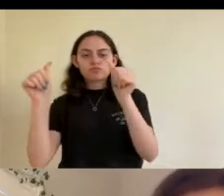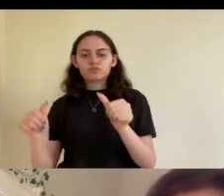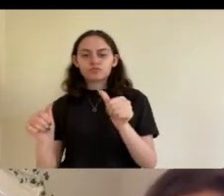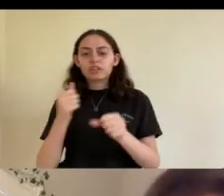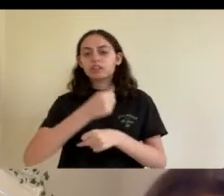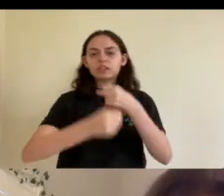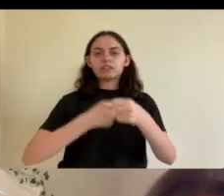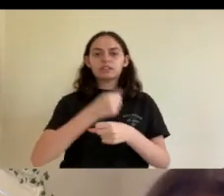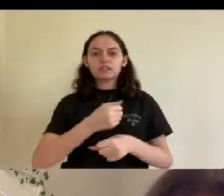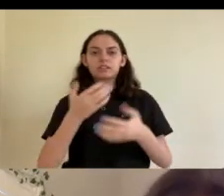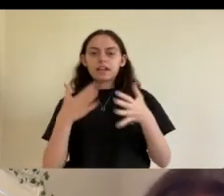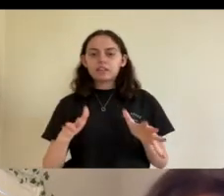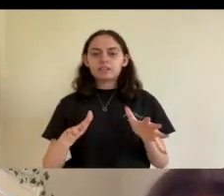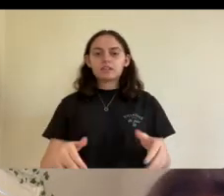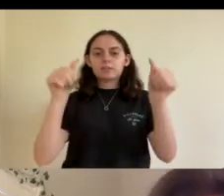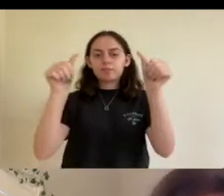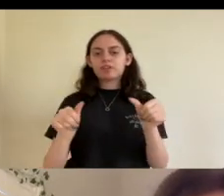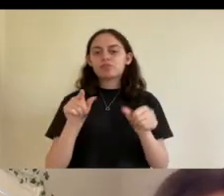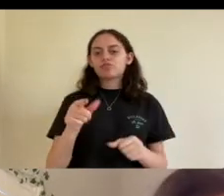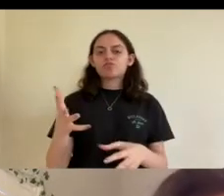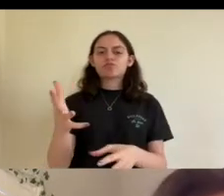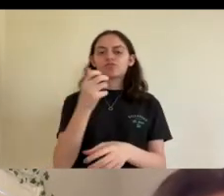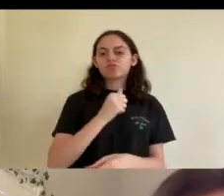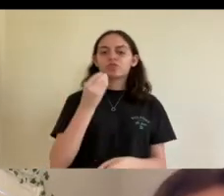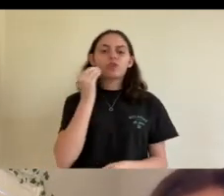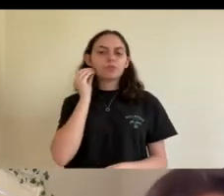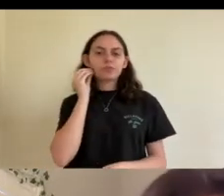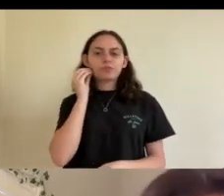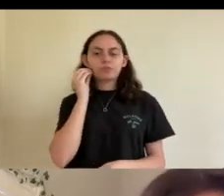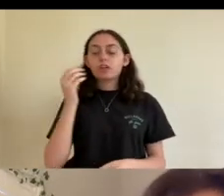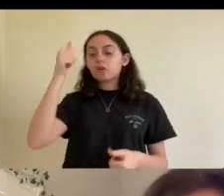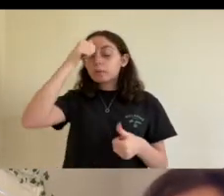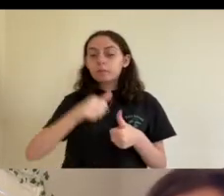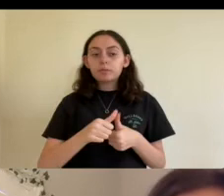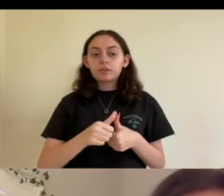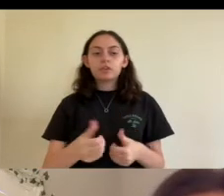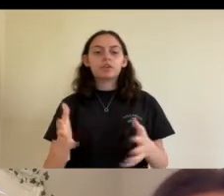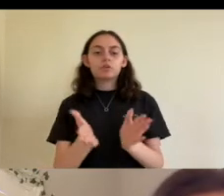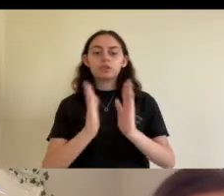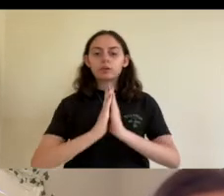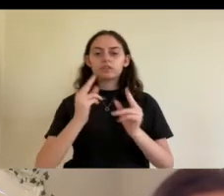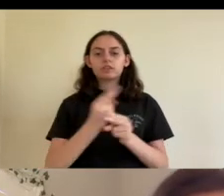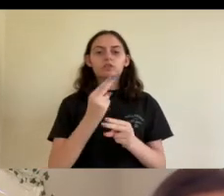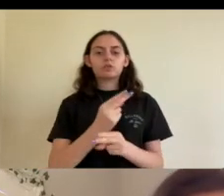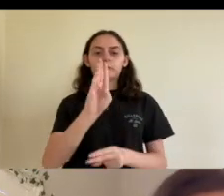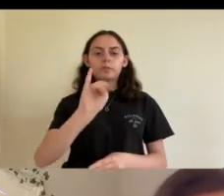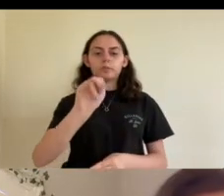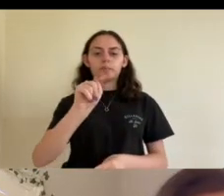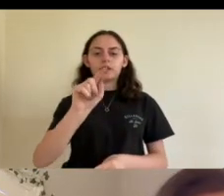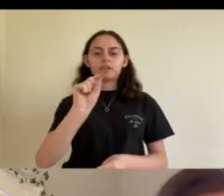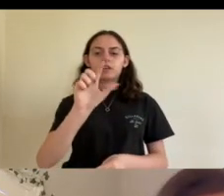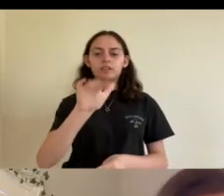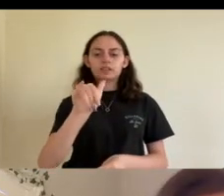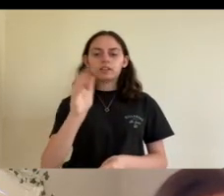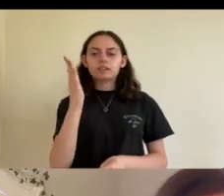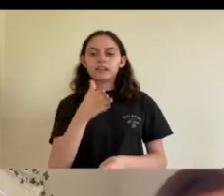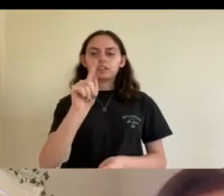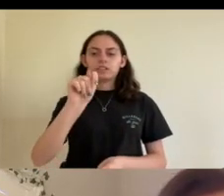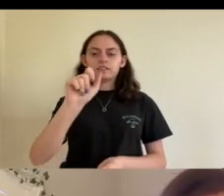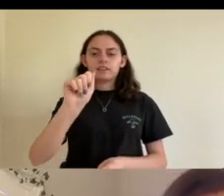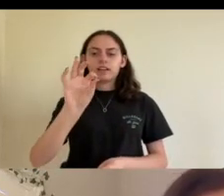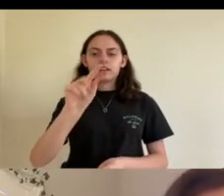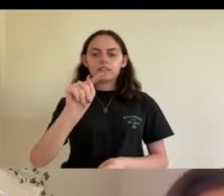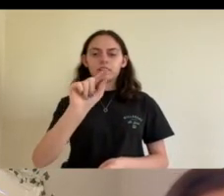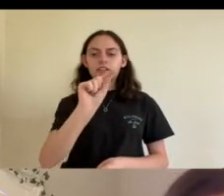posted all around campus then at the end of the year you can take yours home make sure you request using the bit